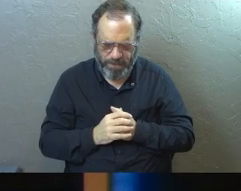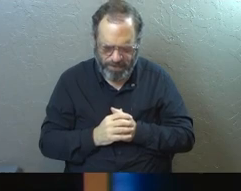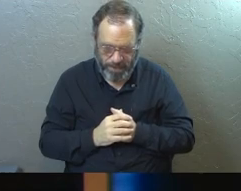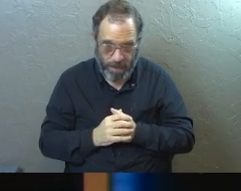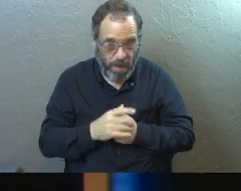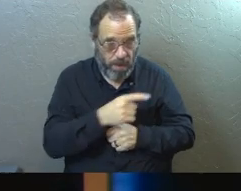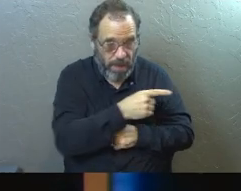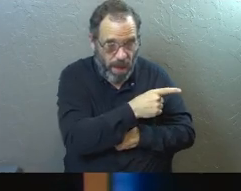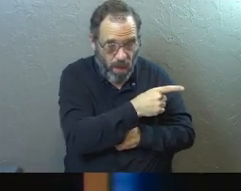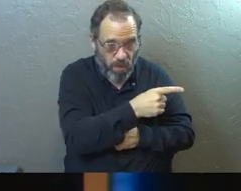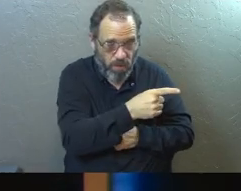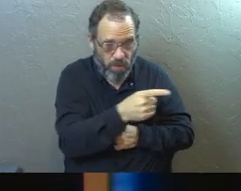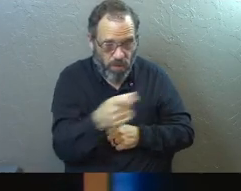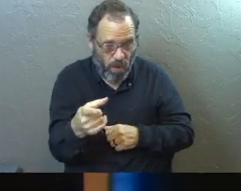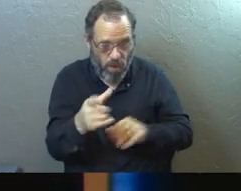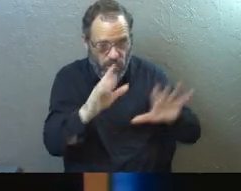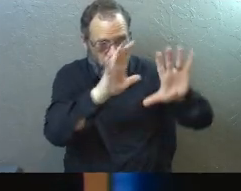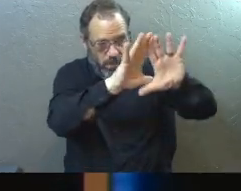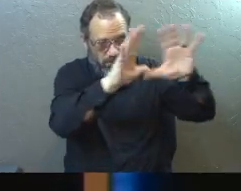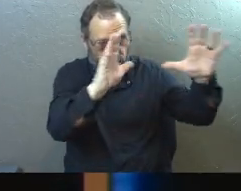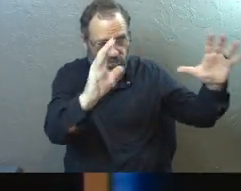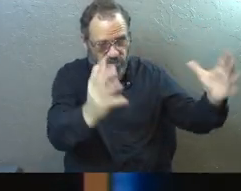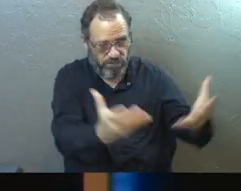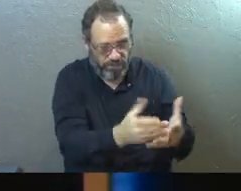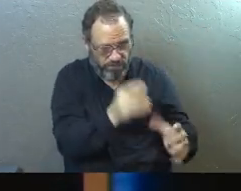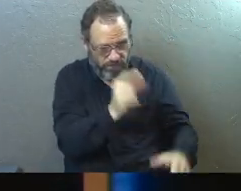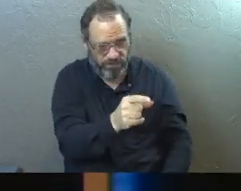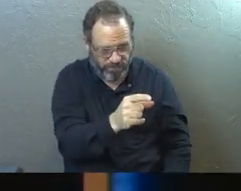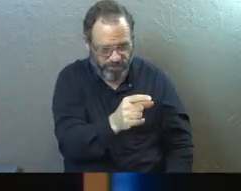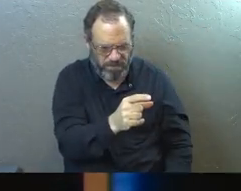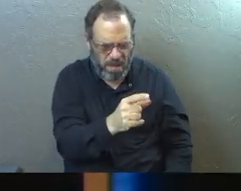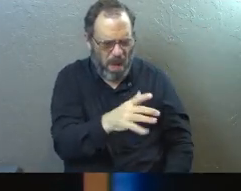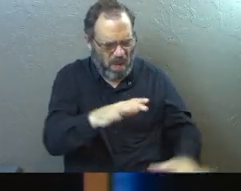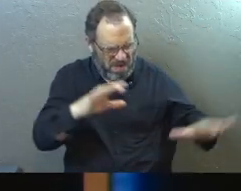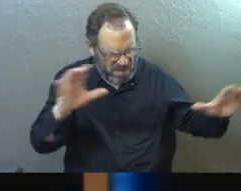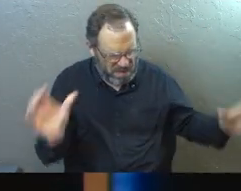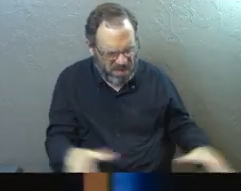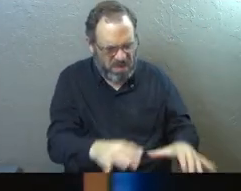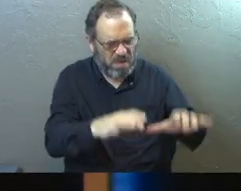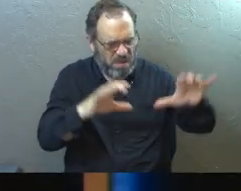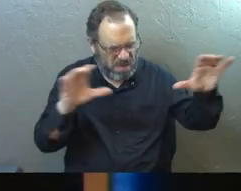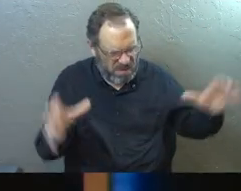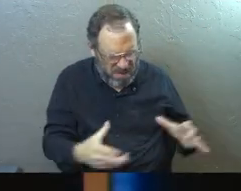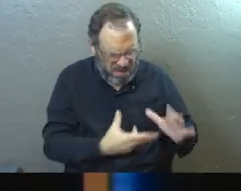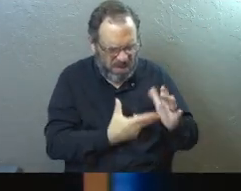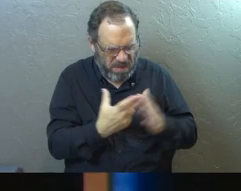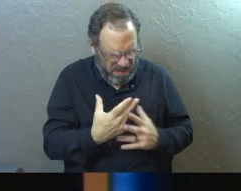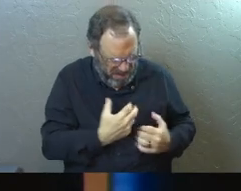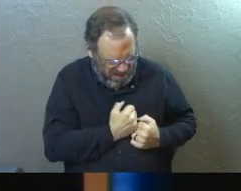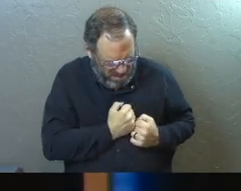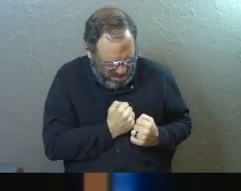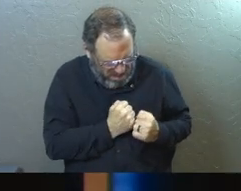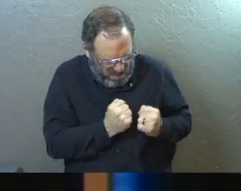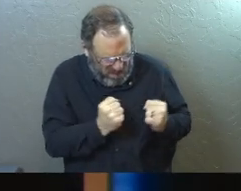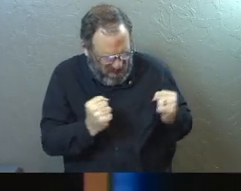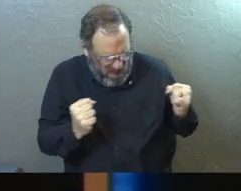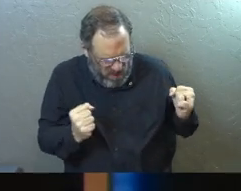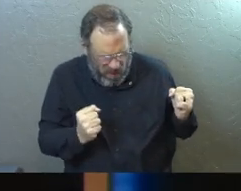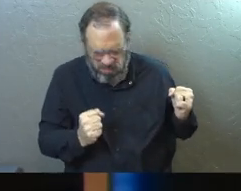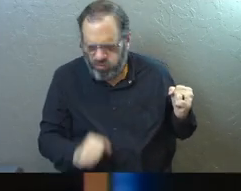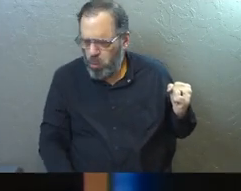And God, for those of us in this place right now who've done the work, God, the honesty, the reflection. And God, if